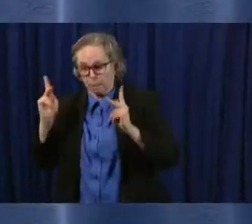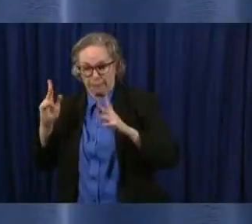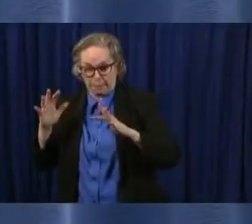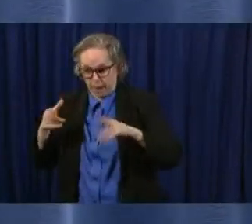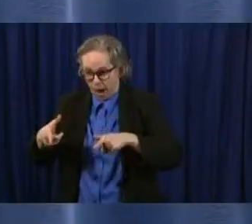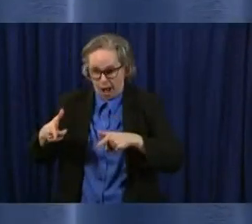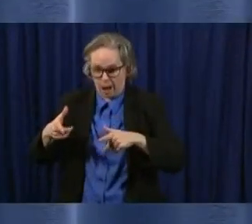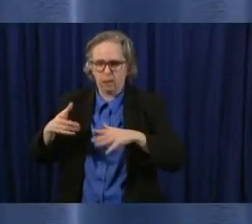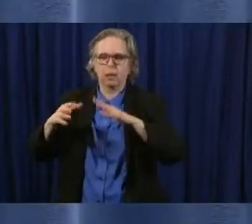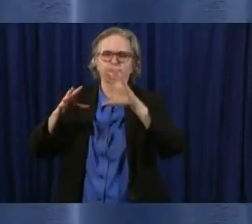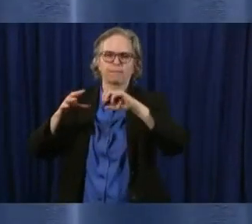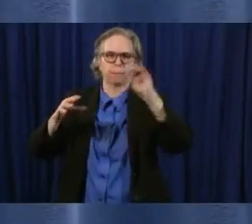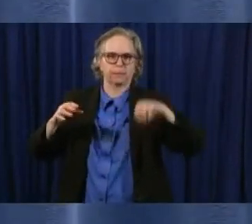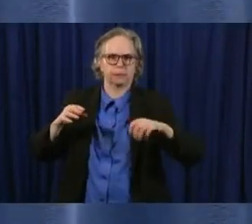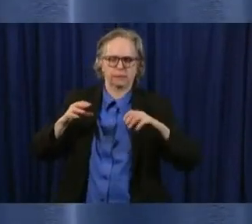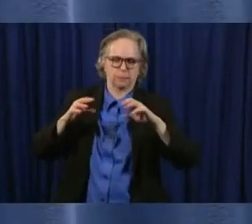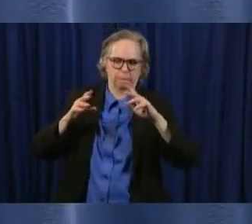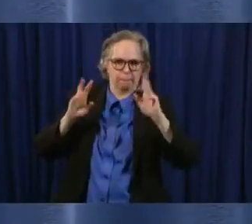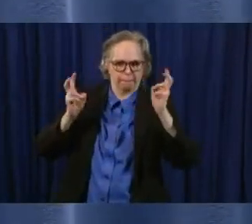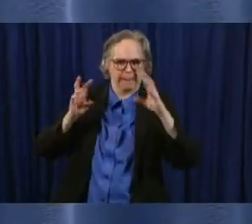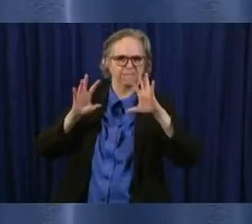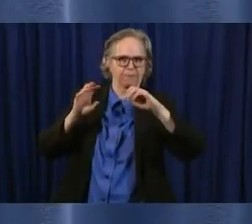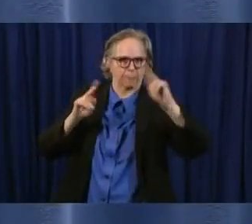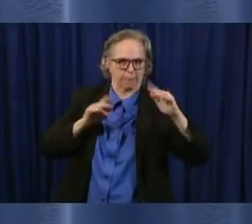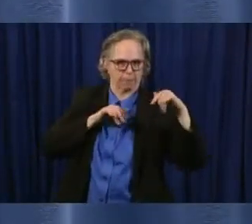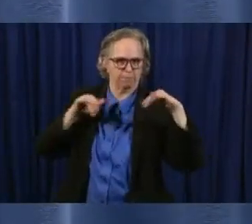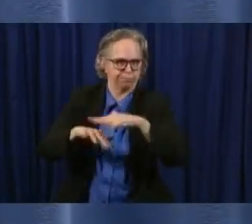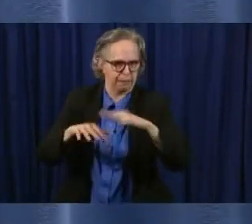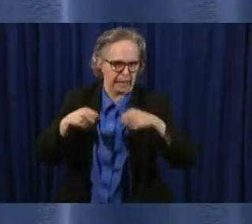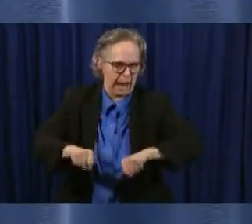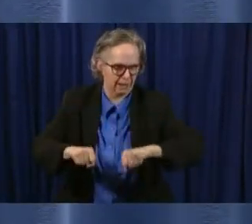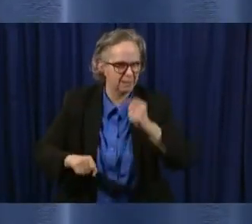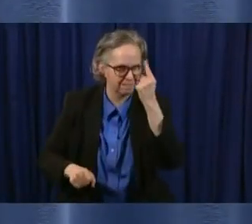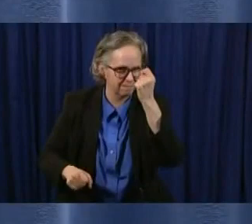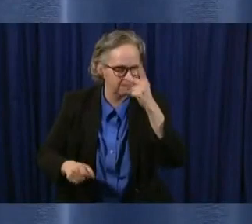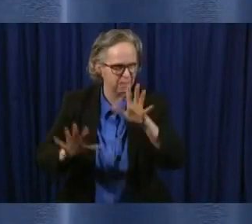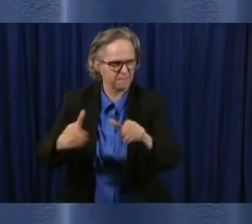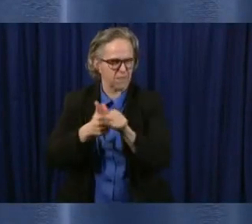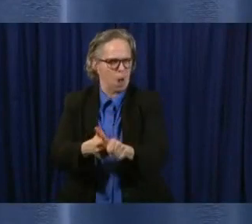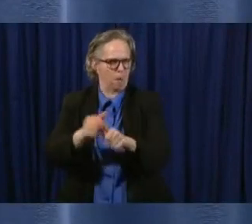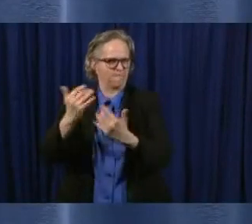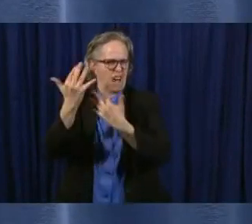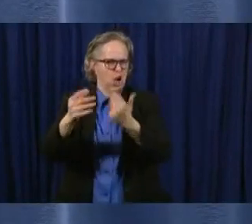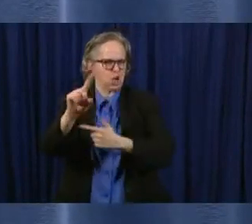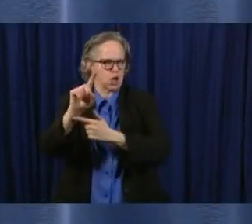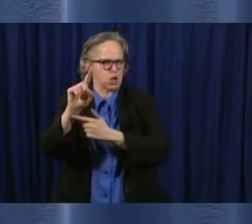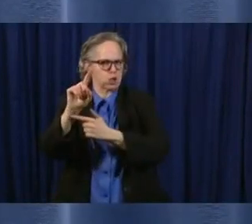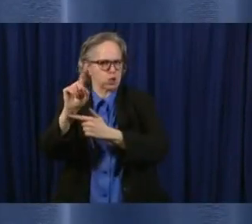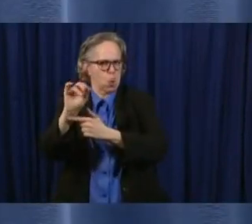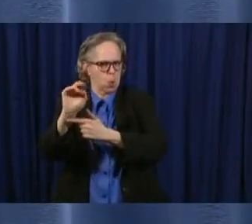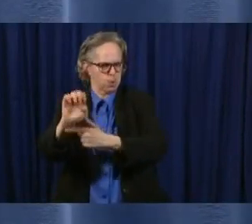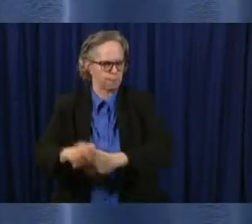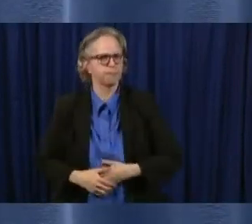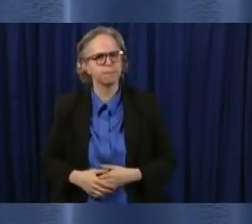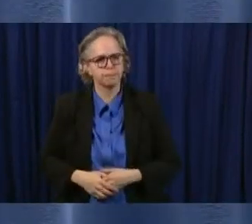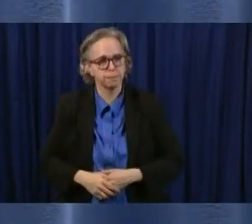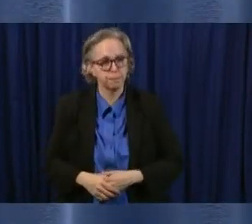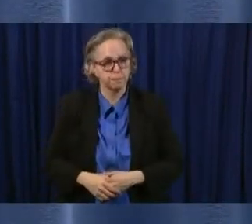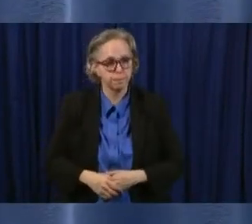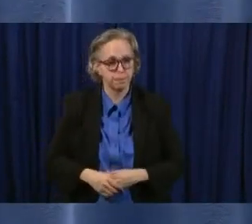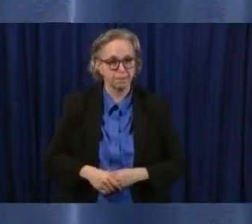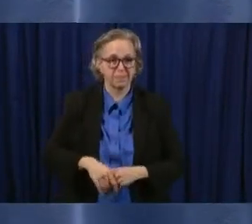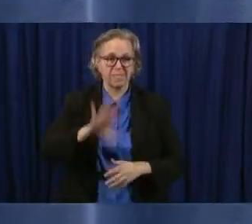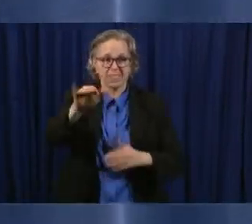setting, appointment setting where possible to limit congestion. Again, that depends on the nature, obviously, of the business.